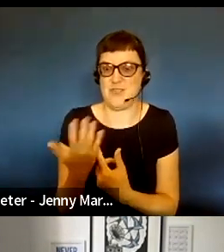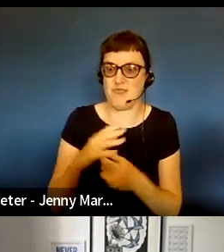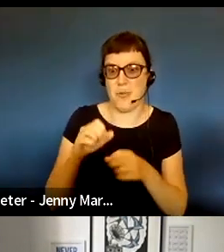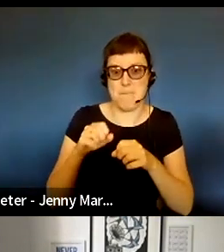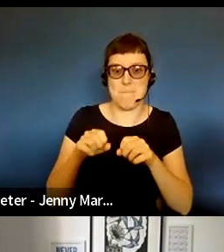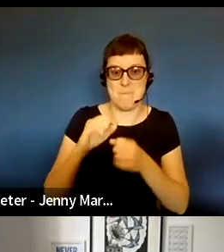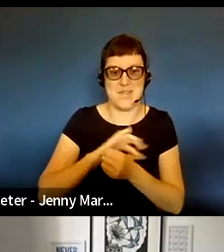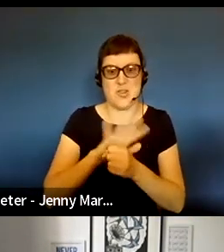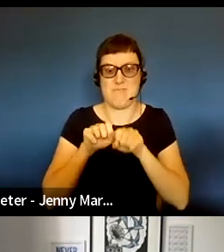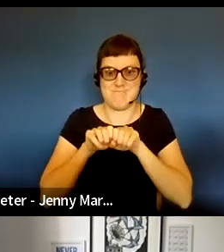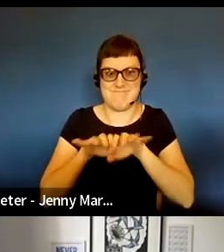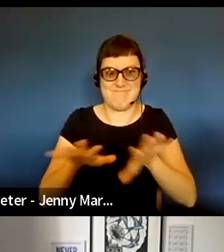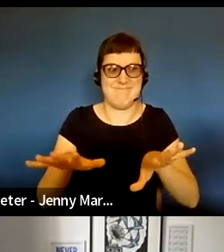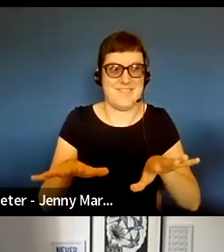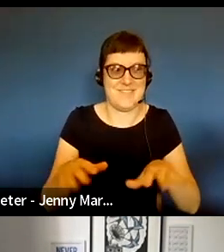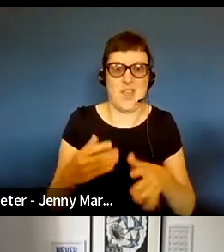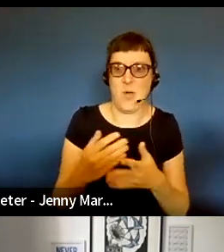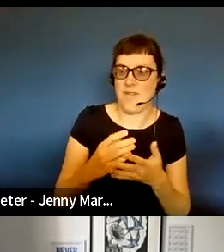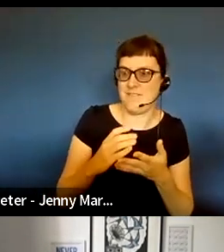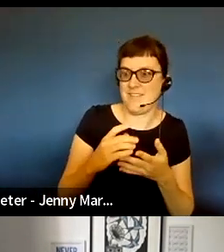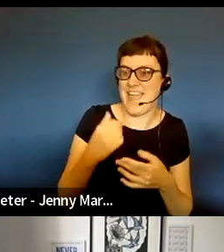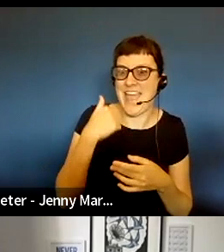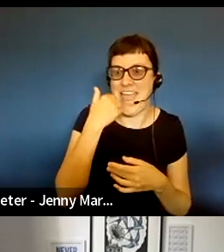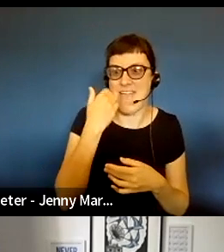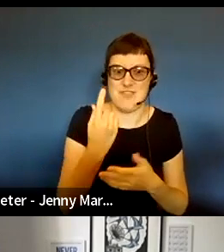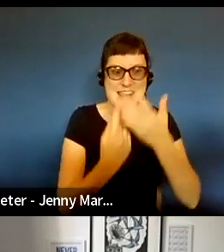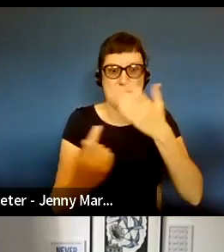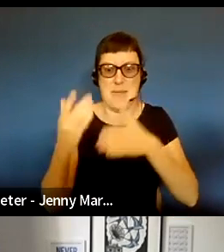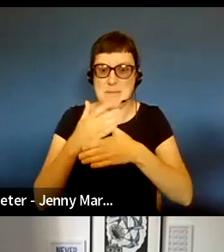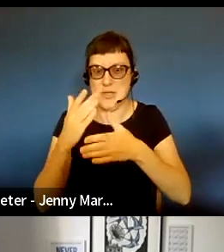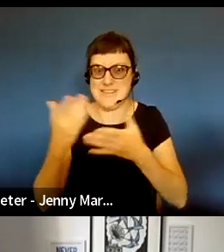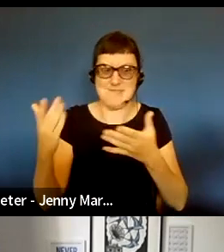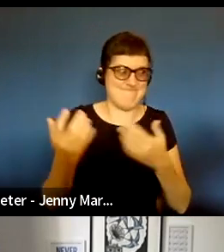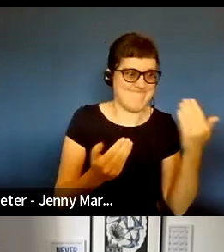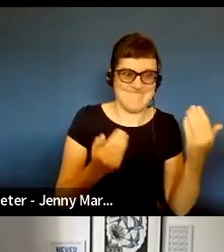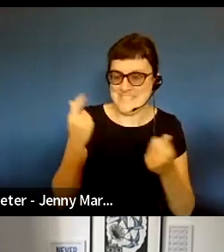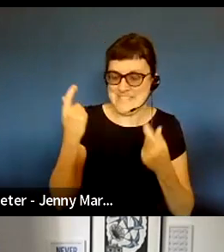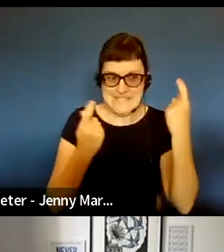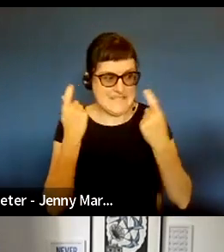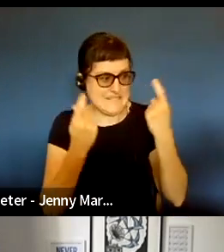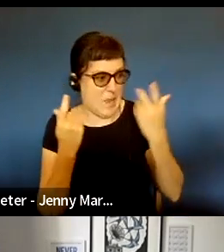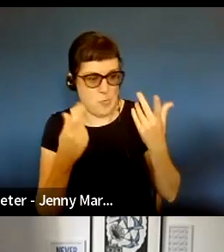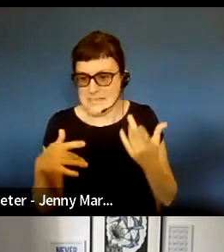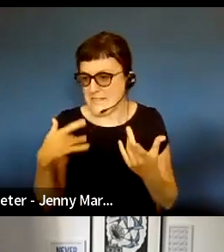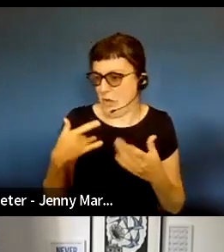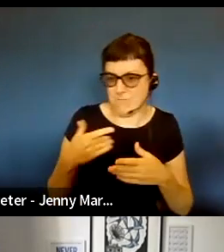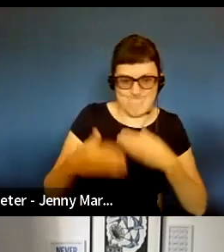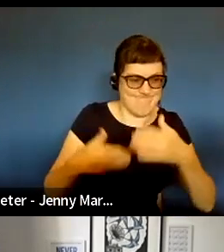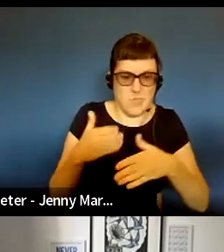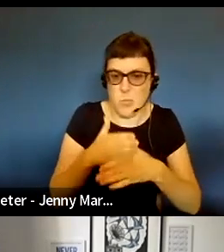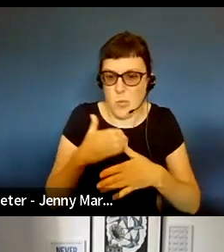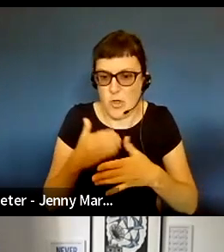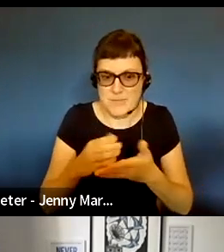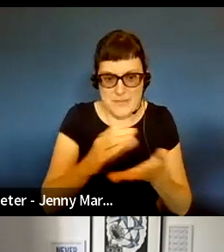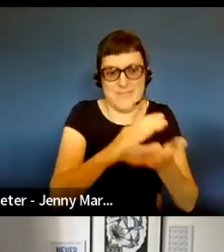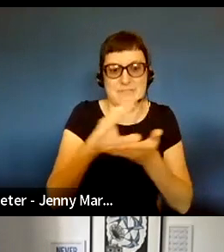fundraisers of every independent out there trying to just survive. And what,